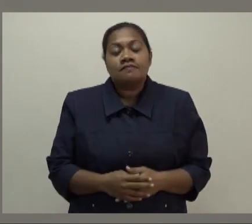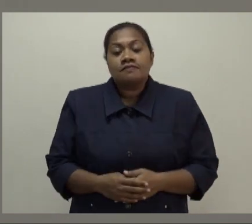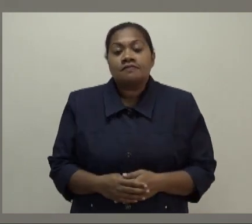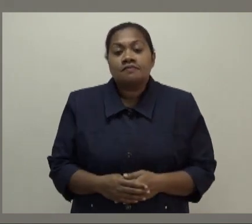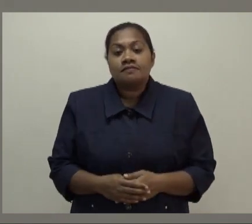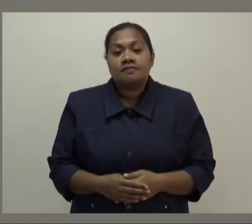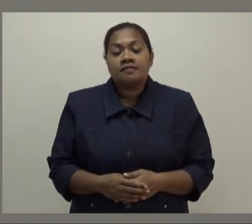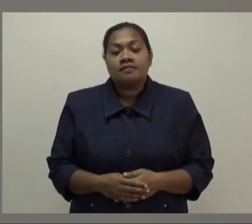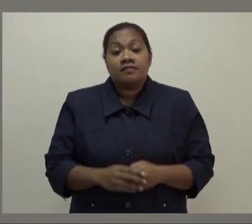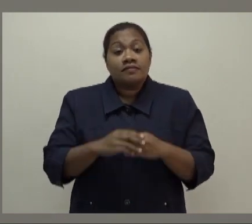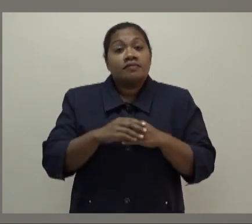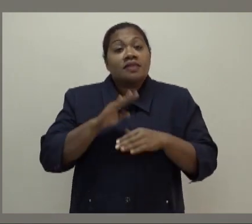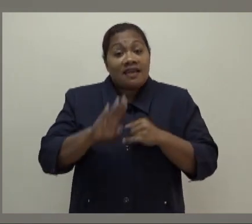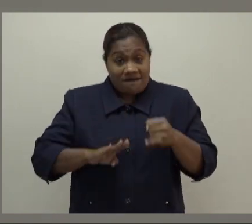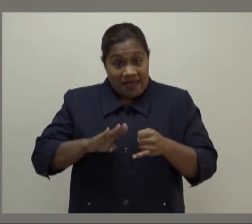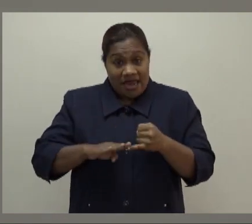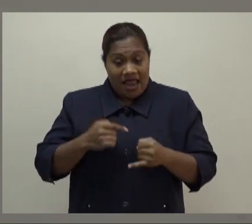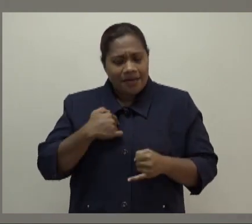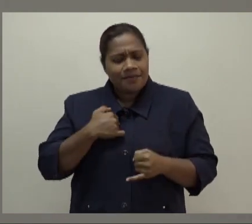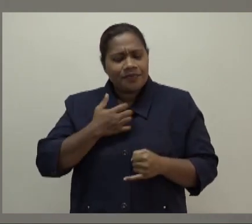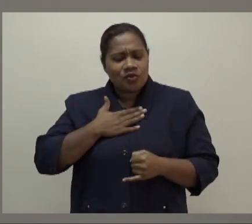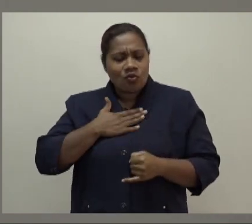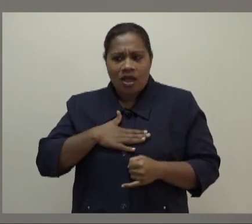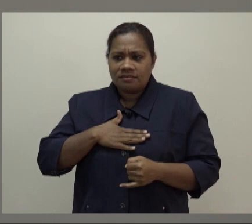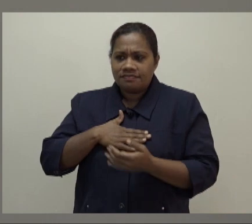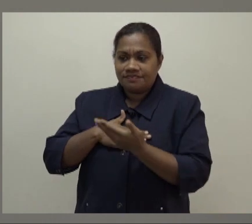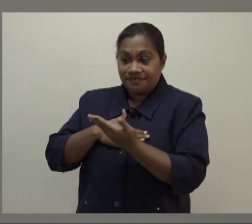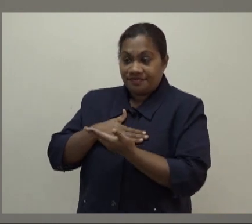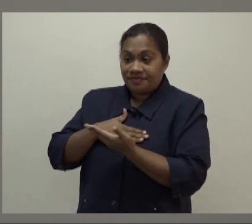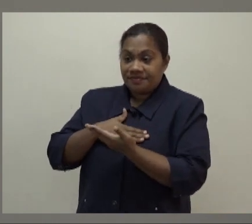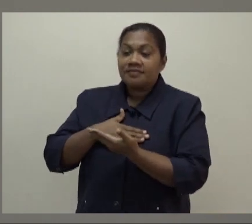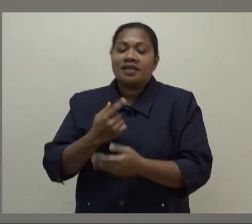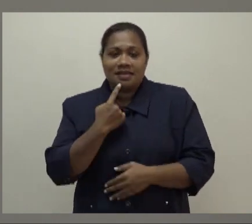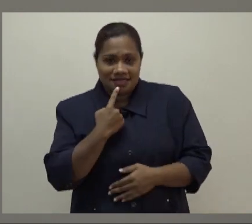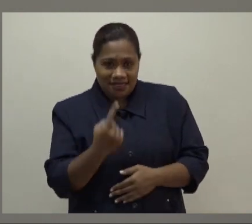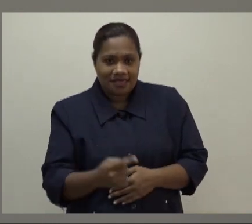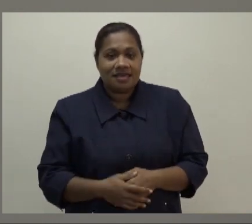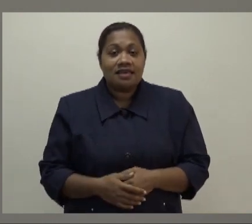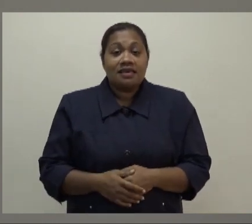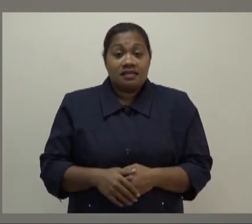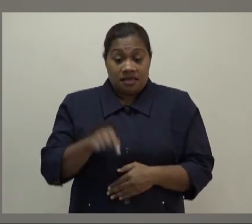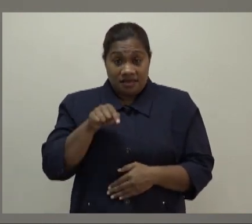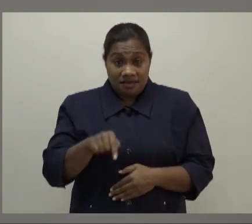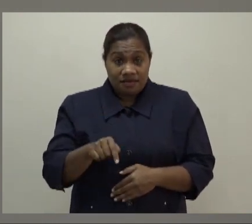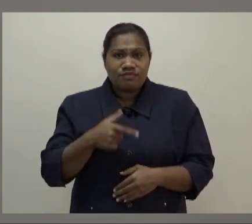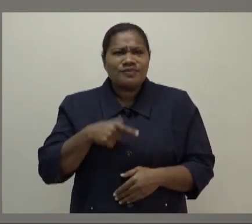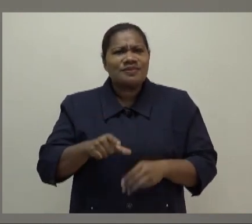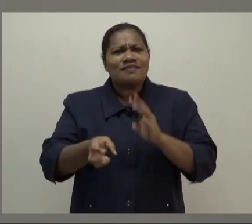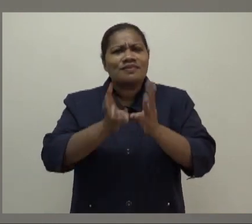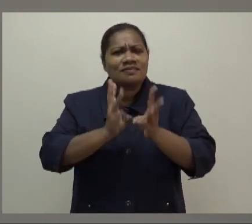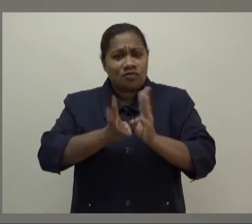Finally, I would like to simply say that during this adverse weather condition,